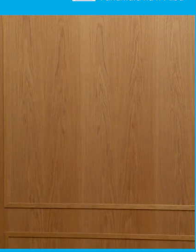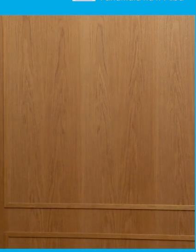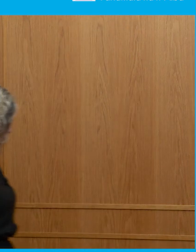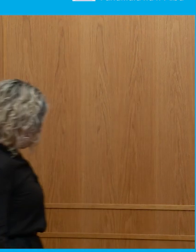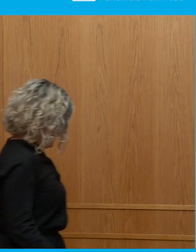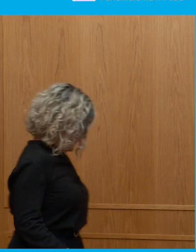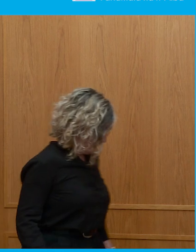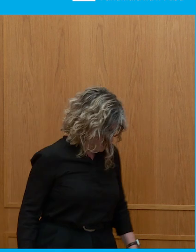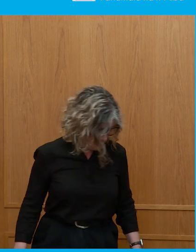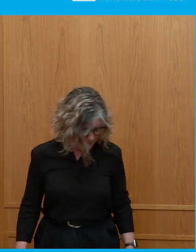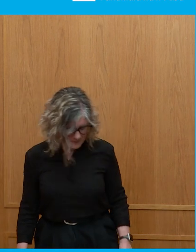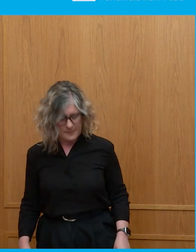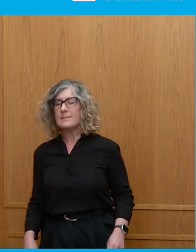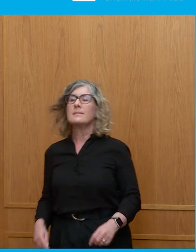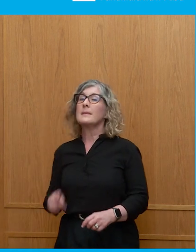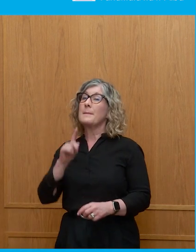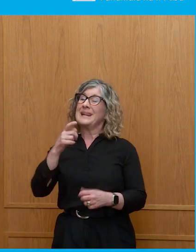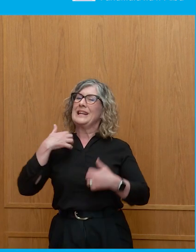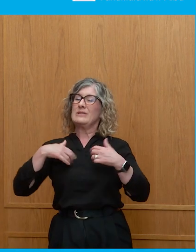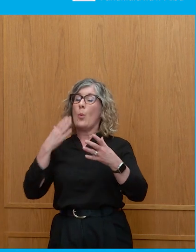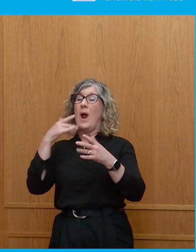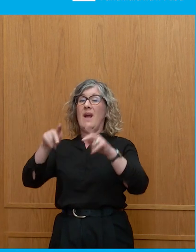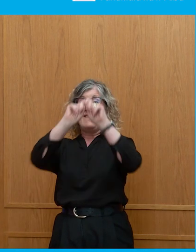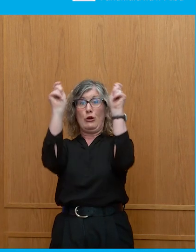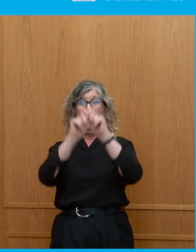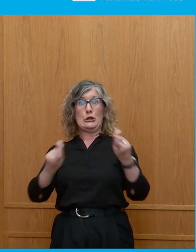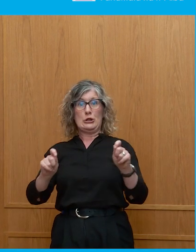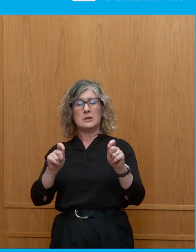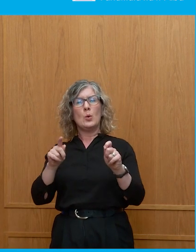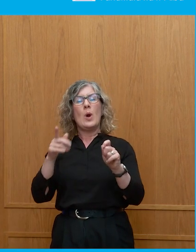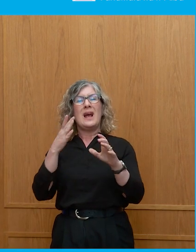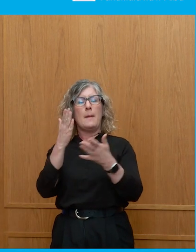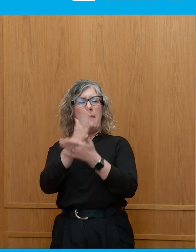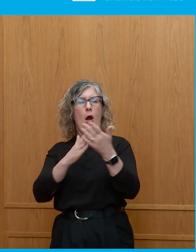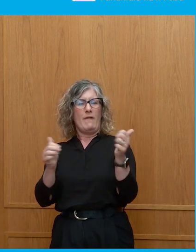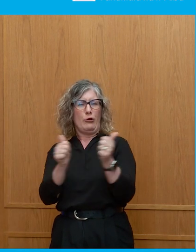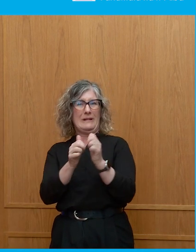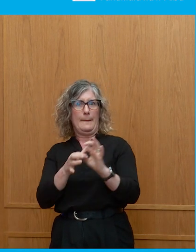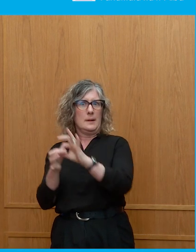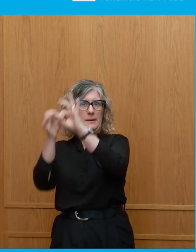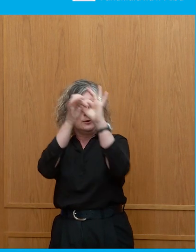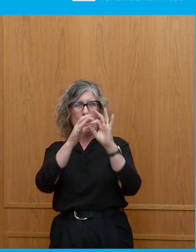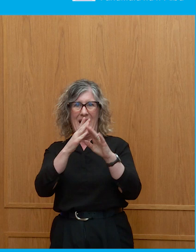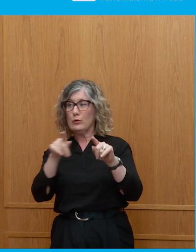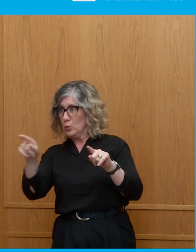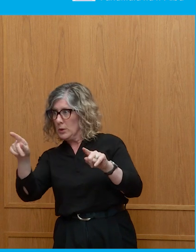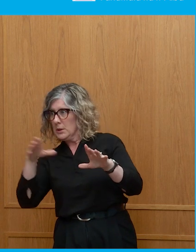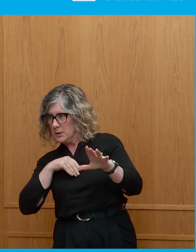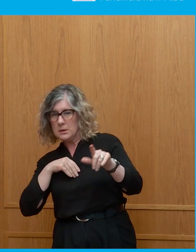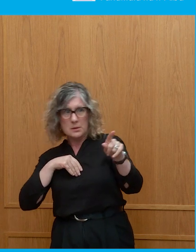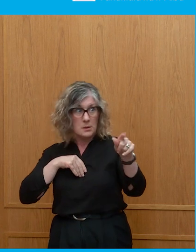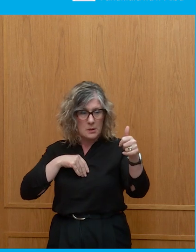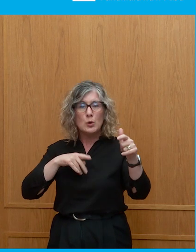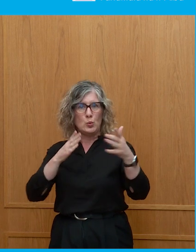It's part of the deal. If you want to stay together, you have to recognise and accommodate the diversity institutionally. And it's one